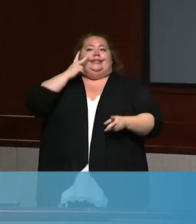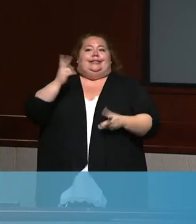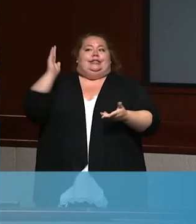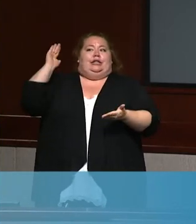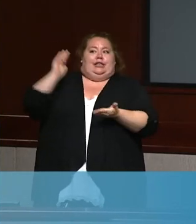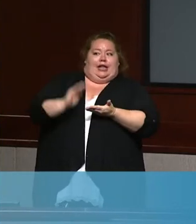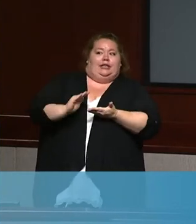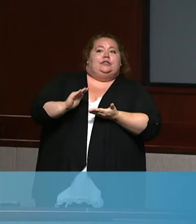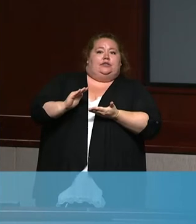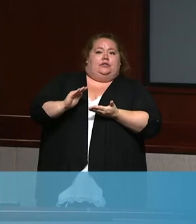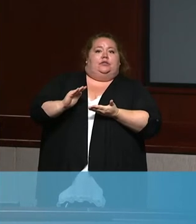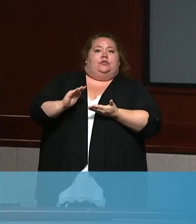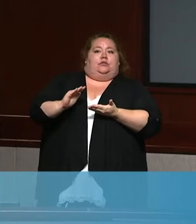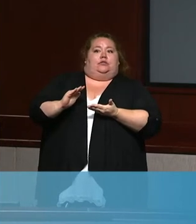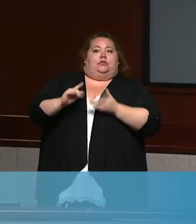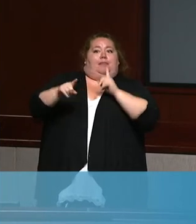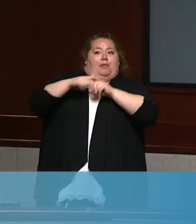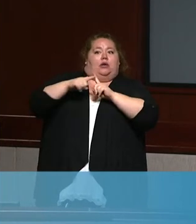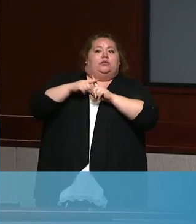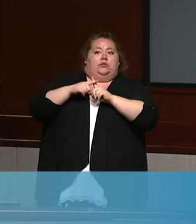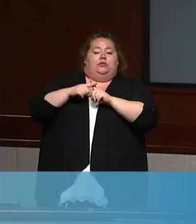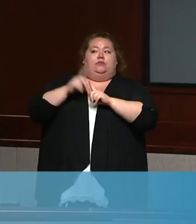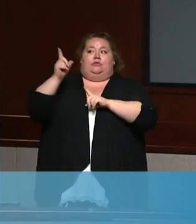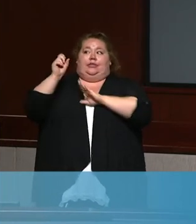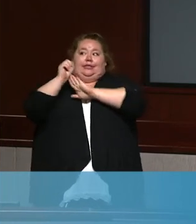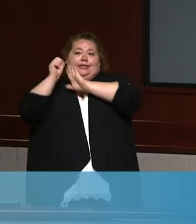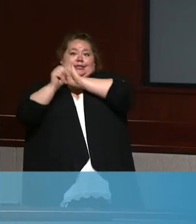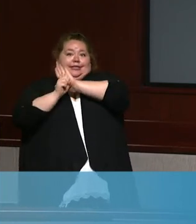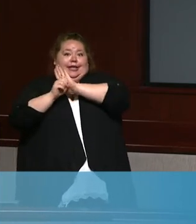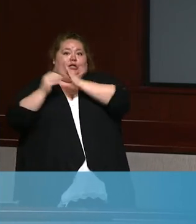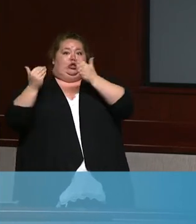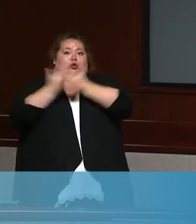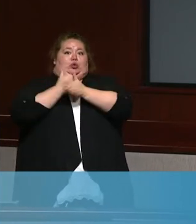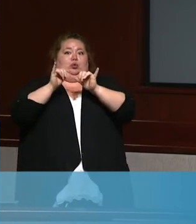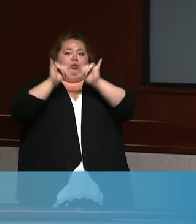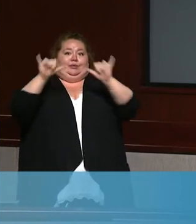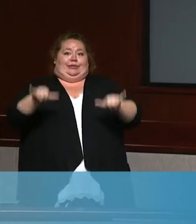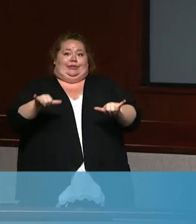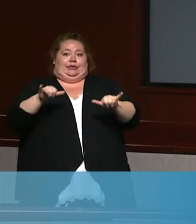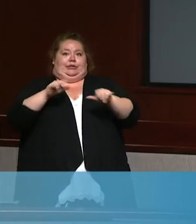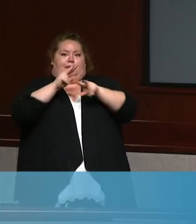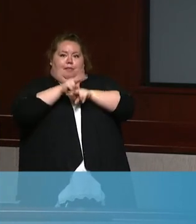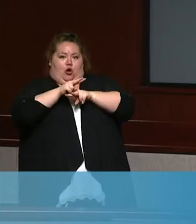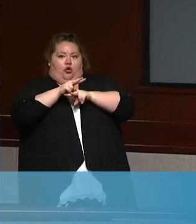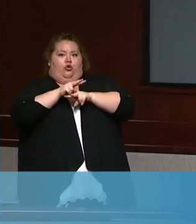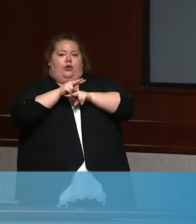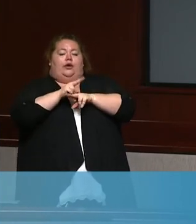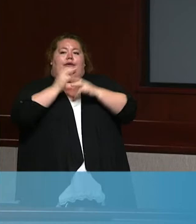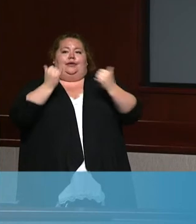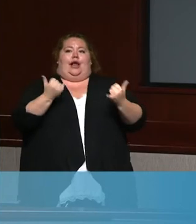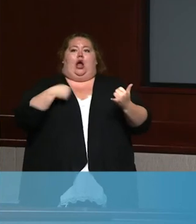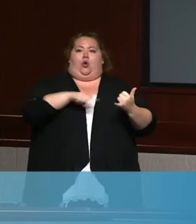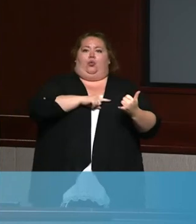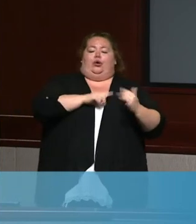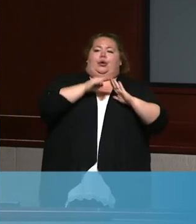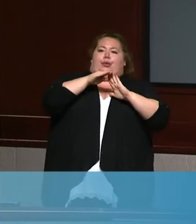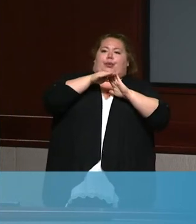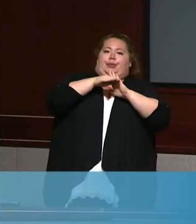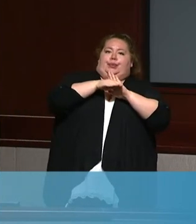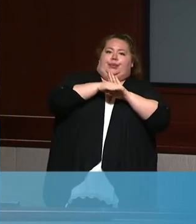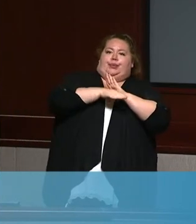cases. Since the state has converted to their new system, we've now seen we're two weeks where we have been coming down.